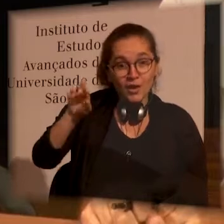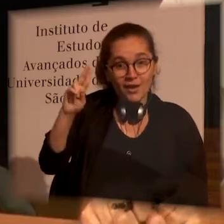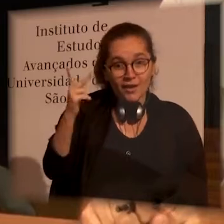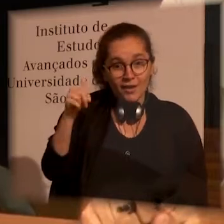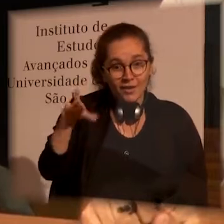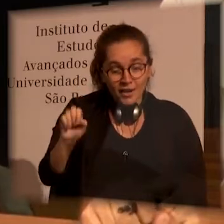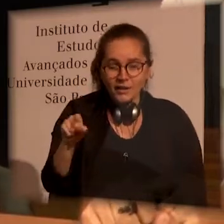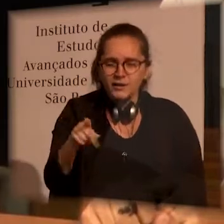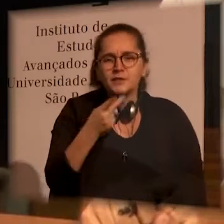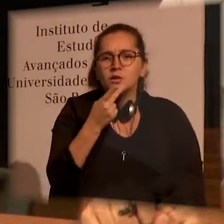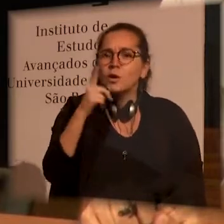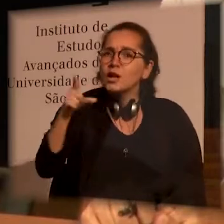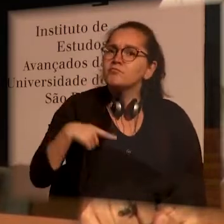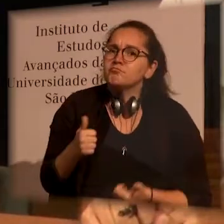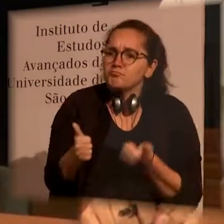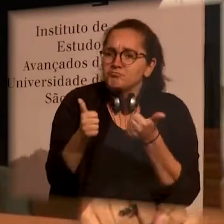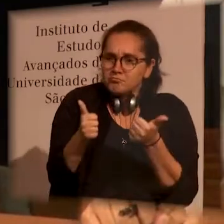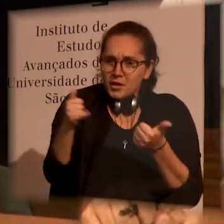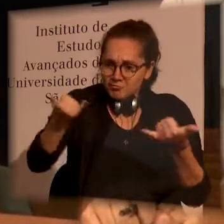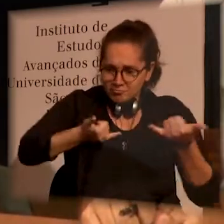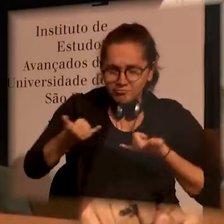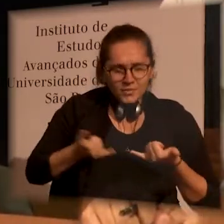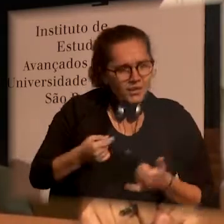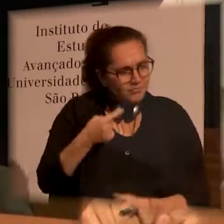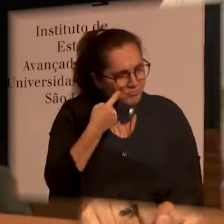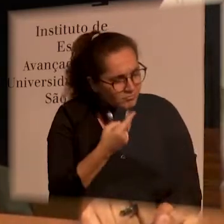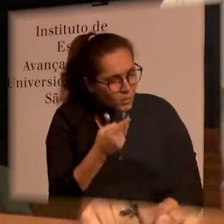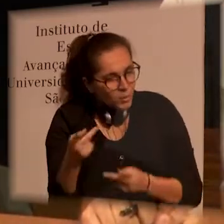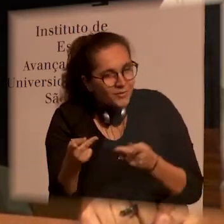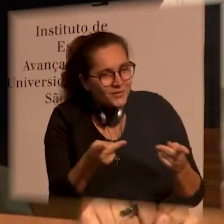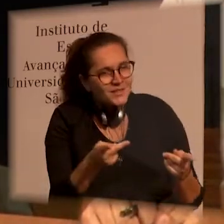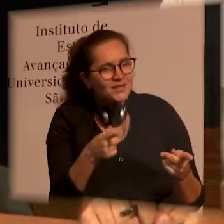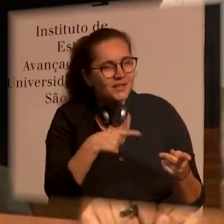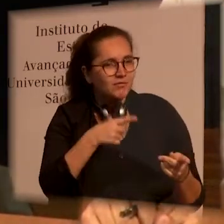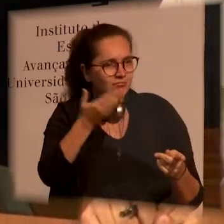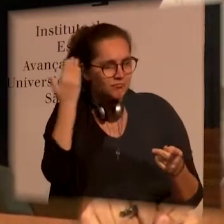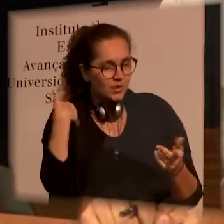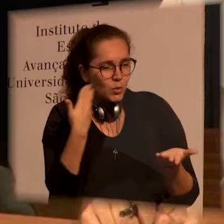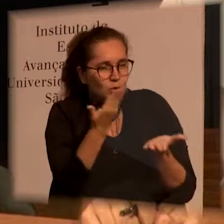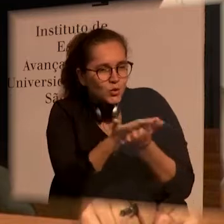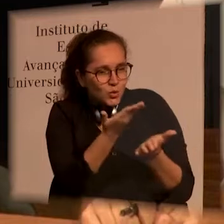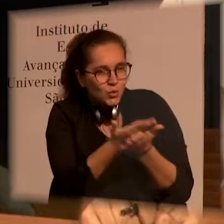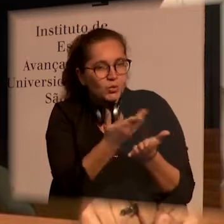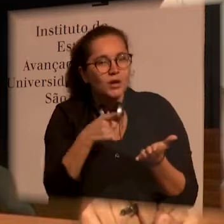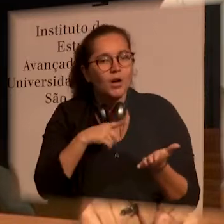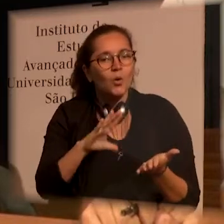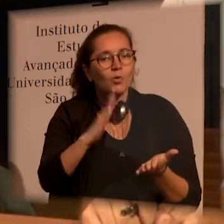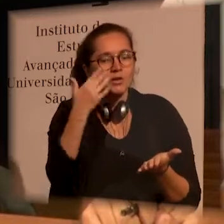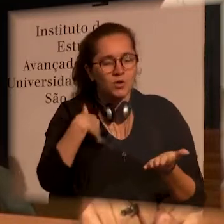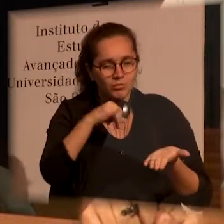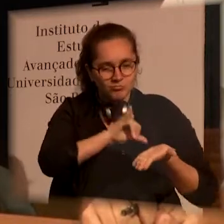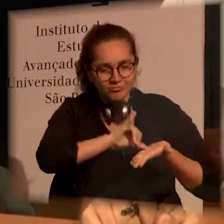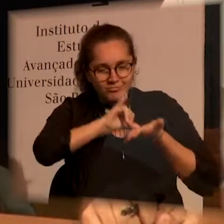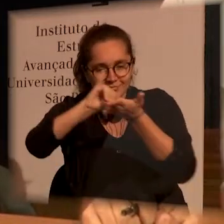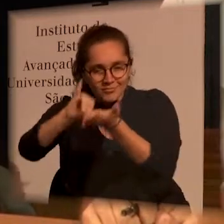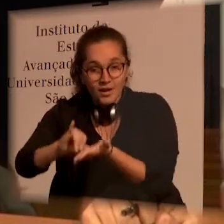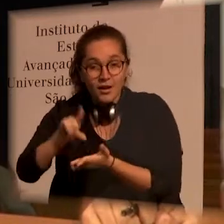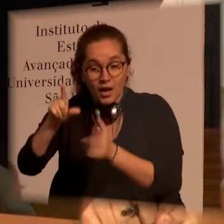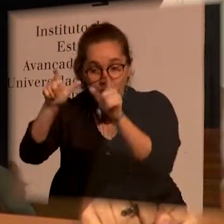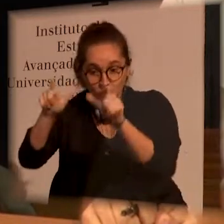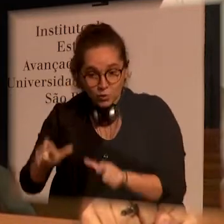Professor Hanna. and the study visit, an exchange visit,